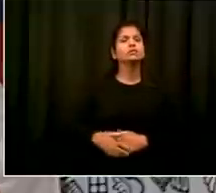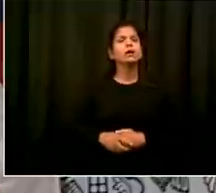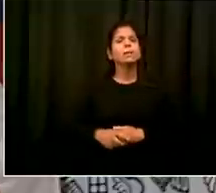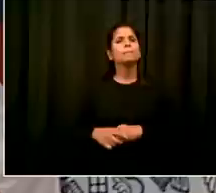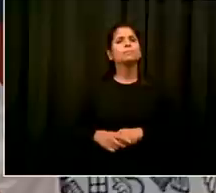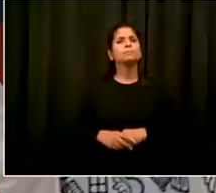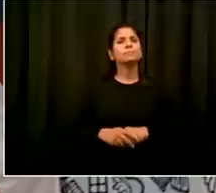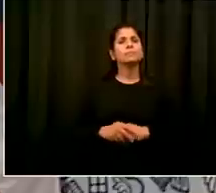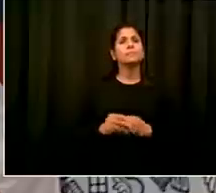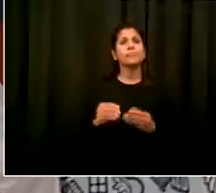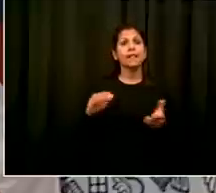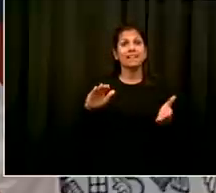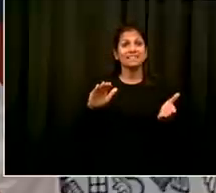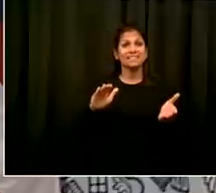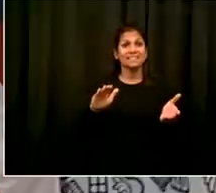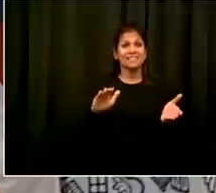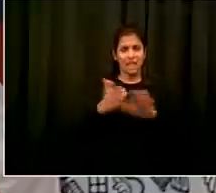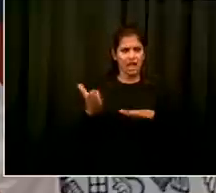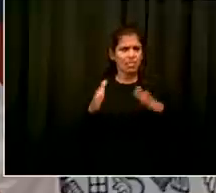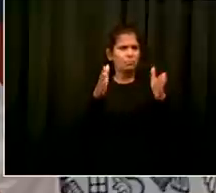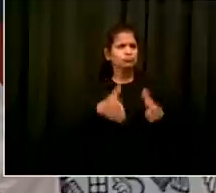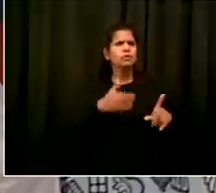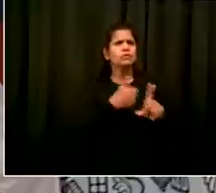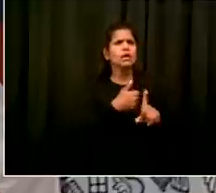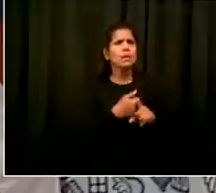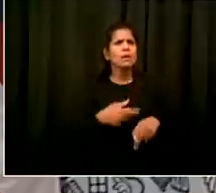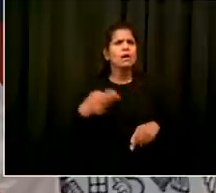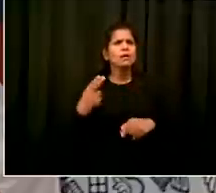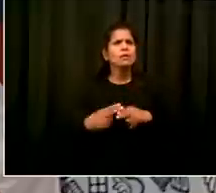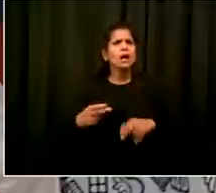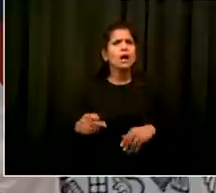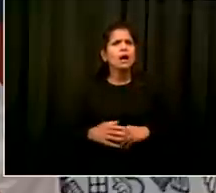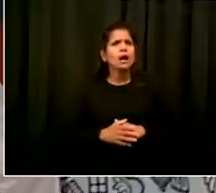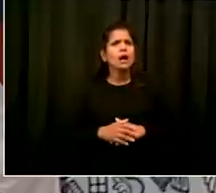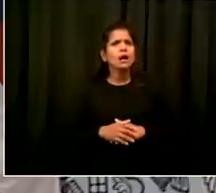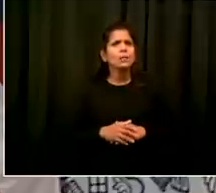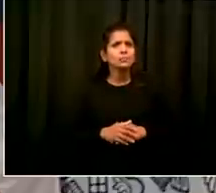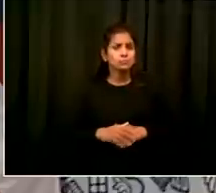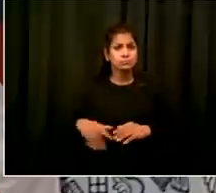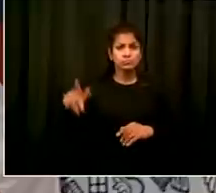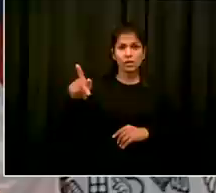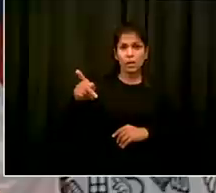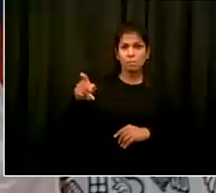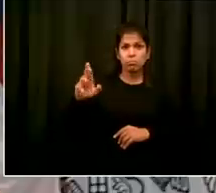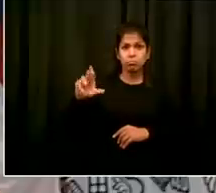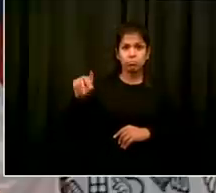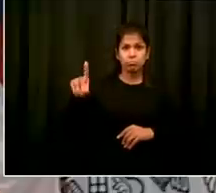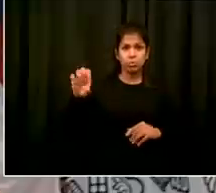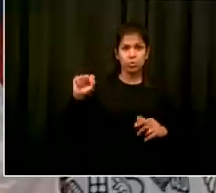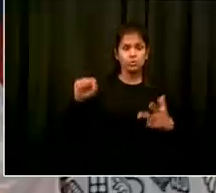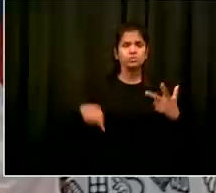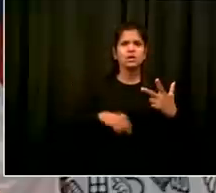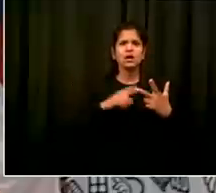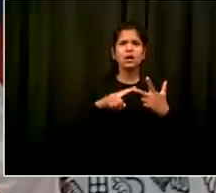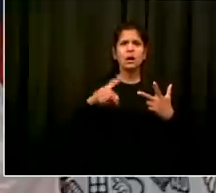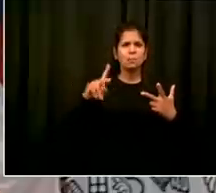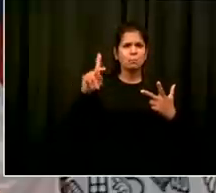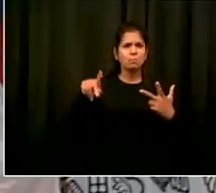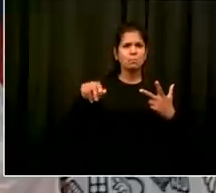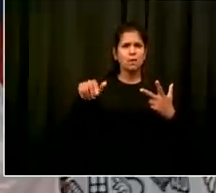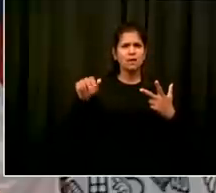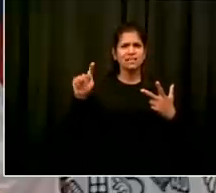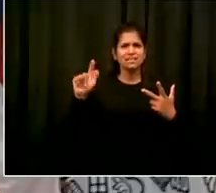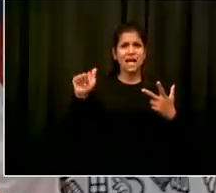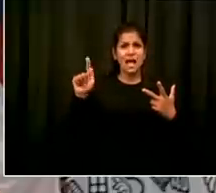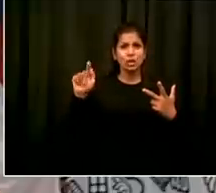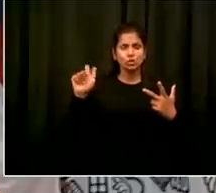the death of tom siever you tweeted about naomi osaka who won a tennis tournament but you haven't discussed the six cyclists who have